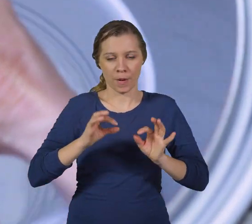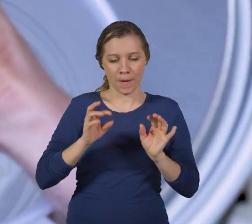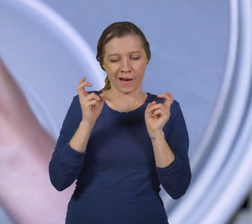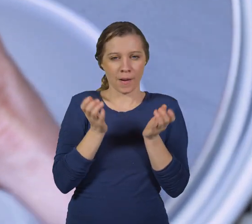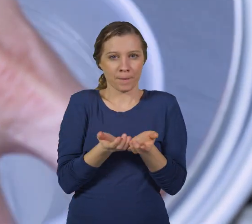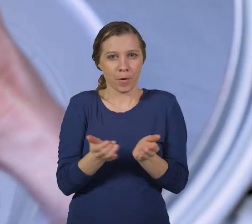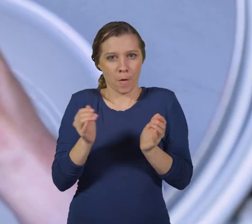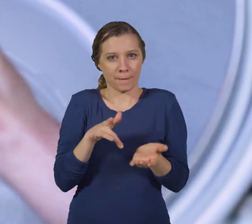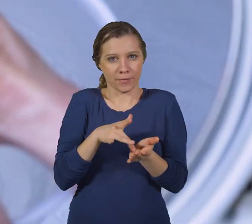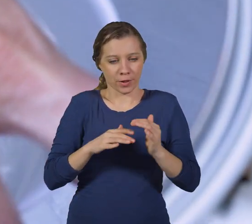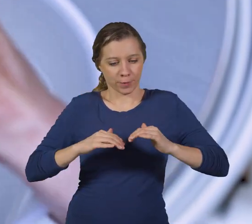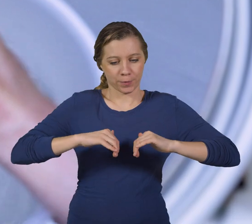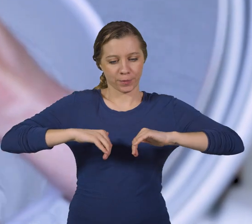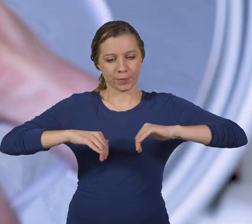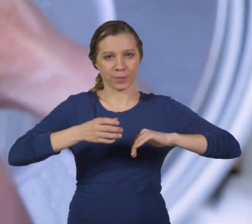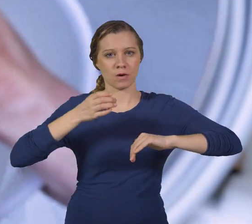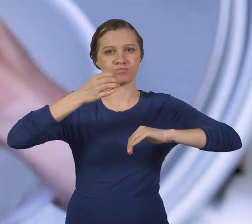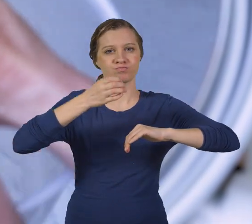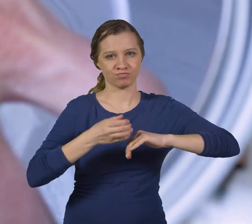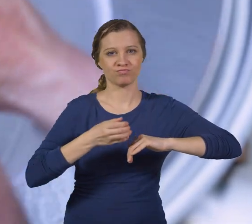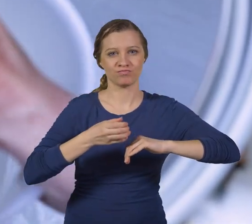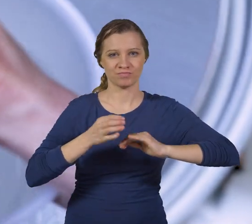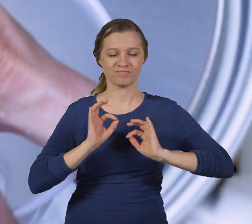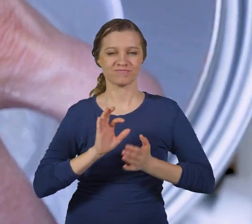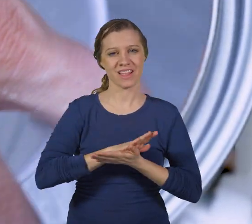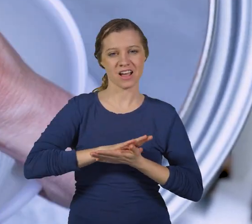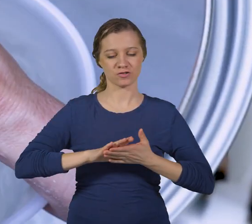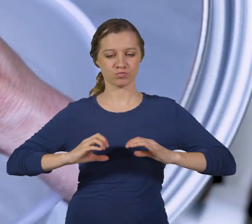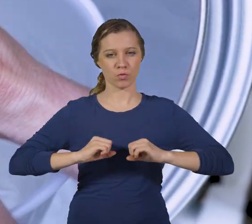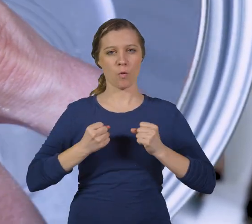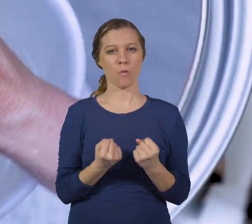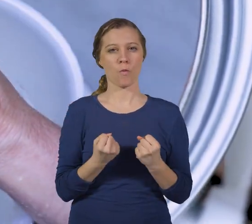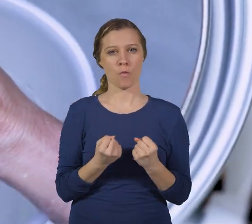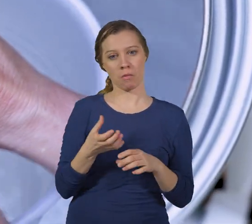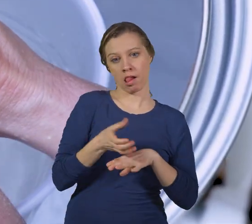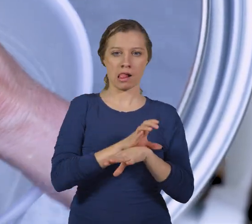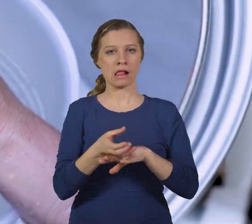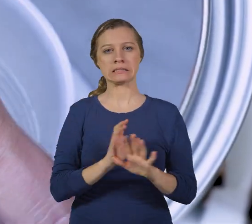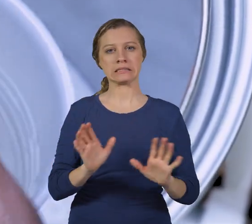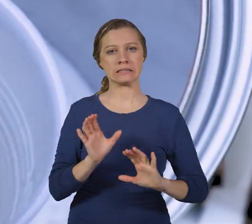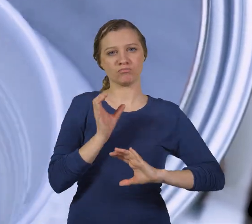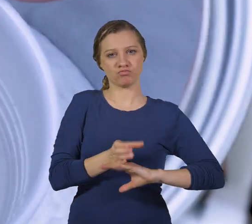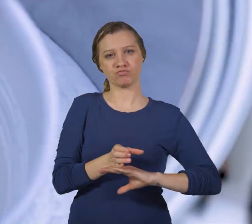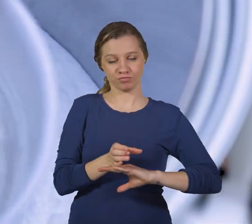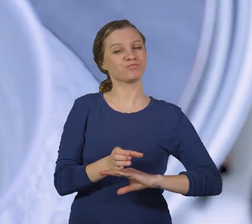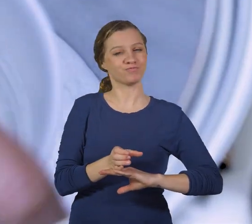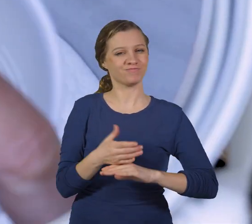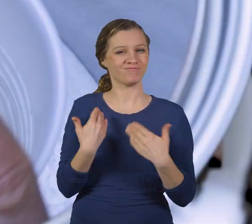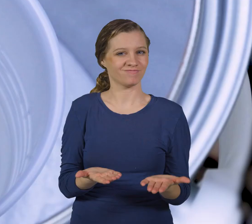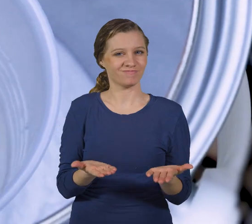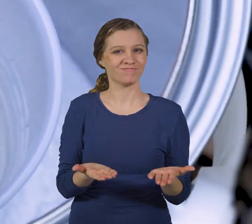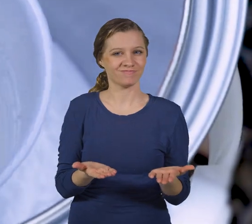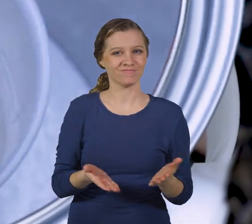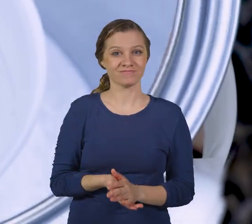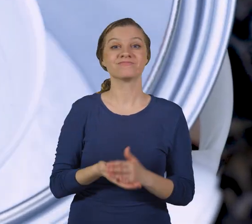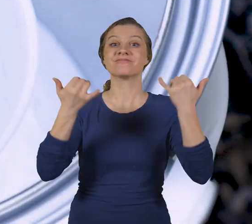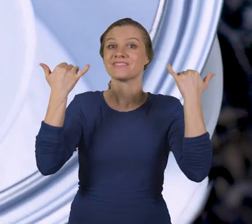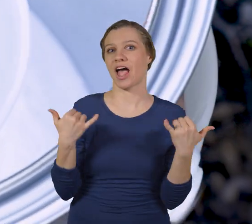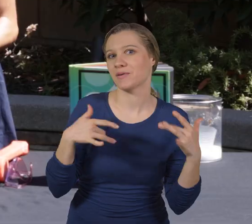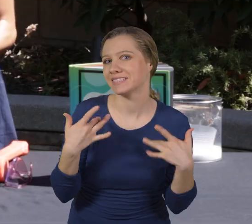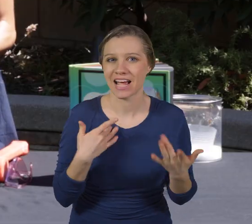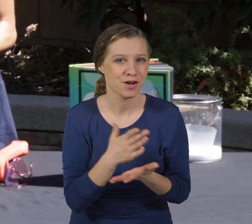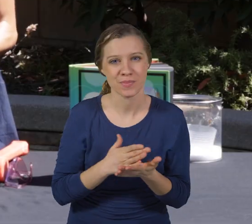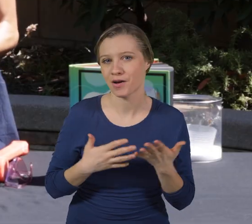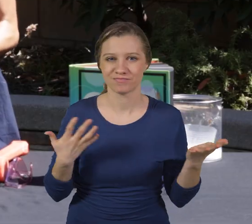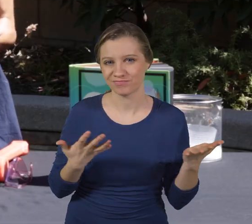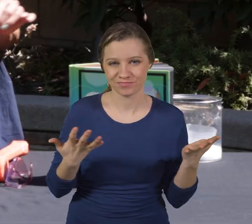circle it around, creating a little bowl in the middle, so that it holds on to that cup right there and it won't fall over. There we go.